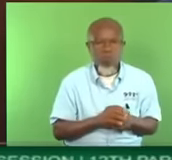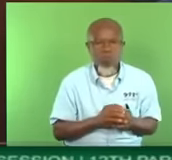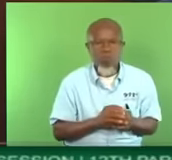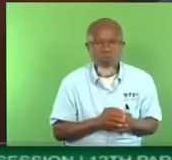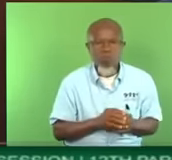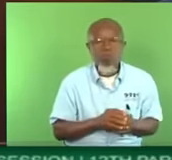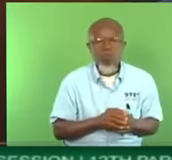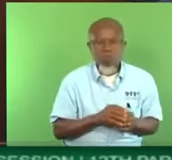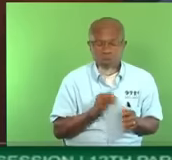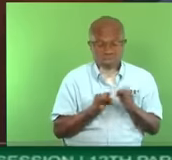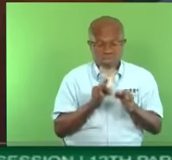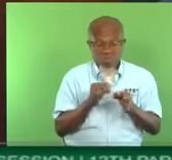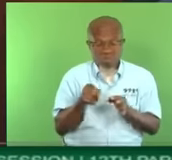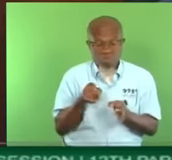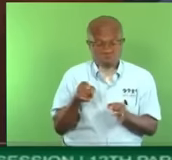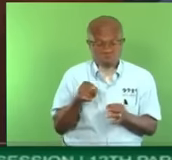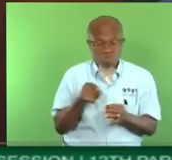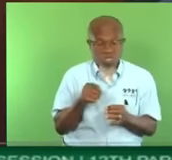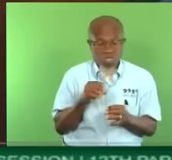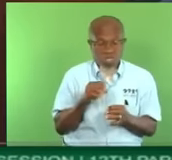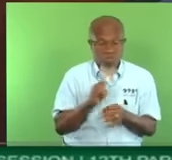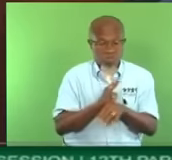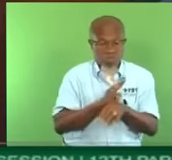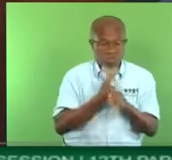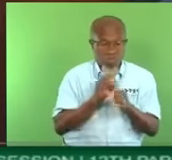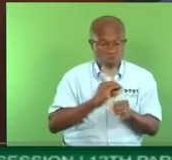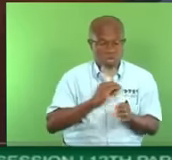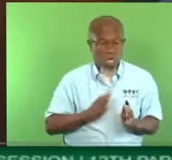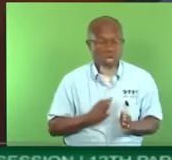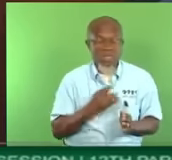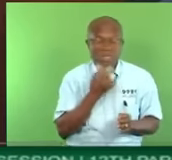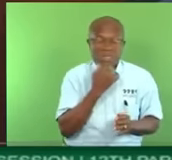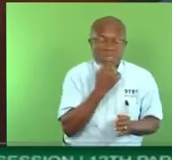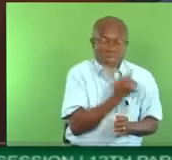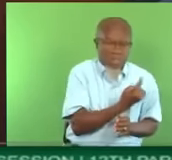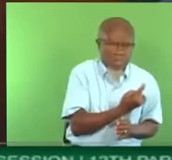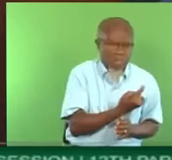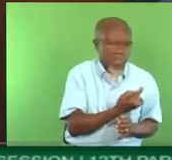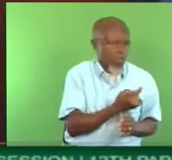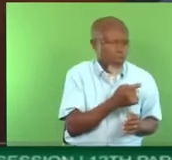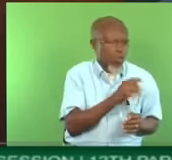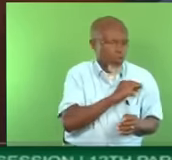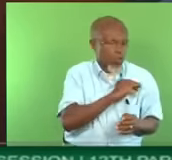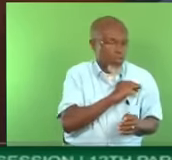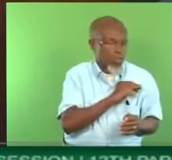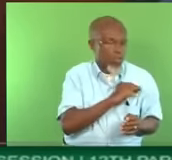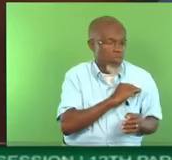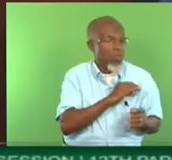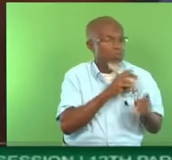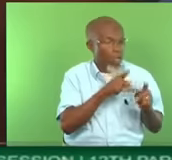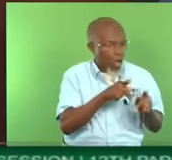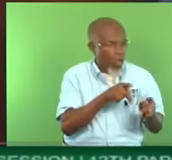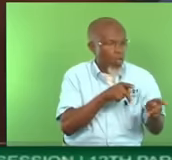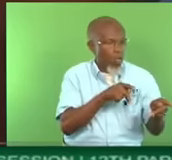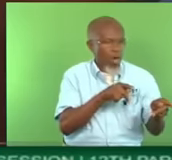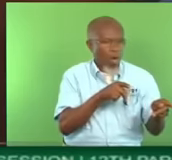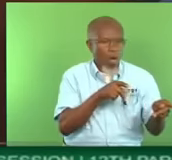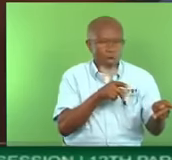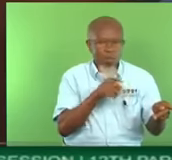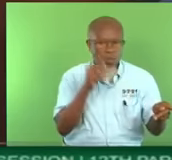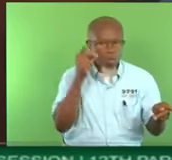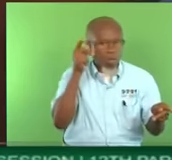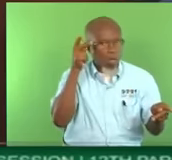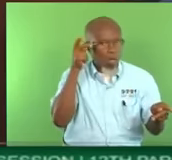You're in trouble because, you know, we all know the situation in Trinidad and Tobago. Gang members may get that information and they may take